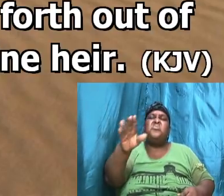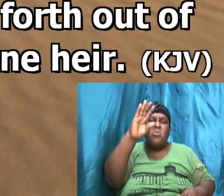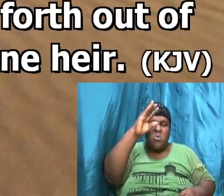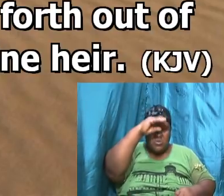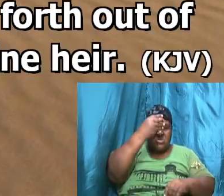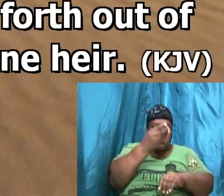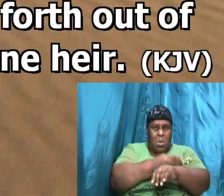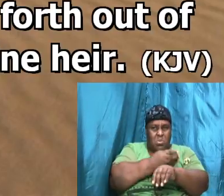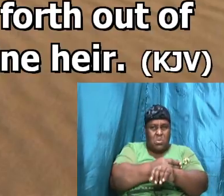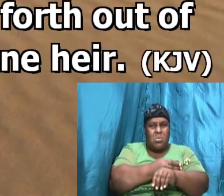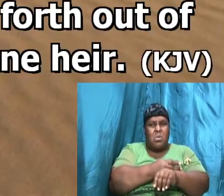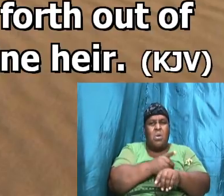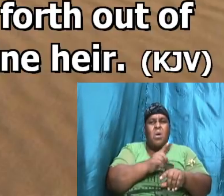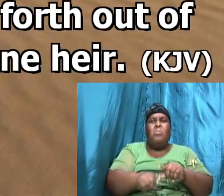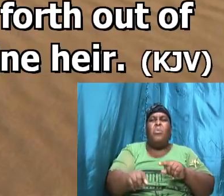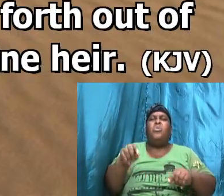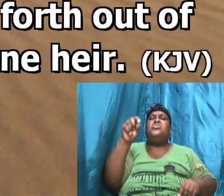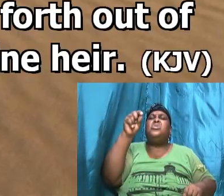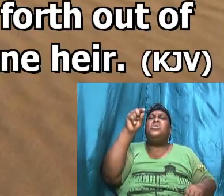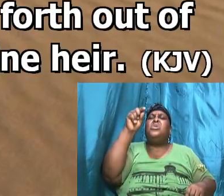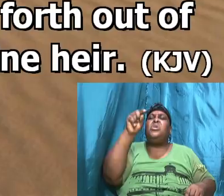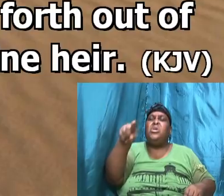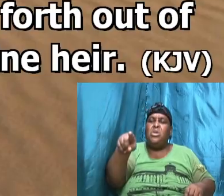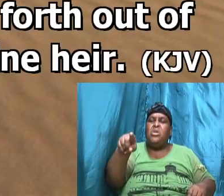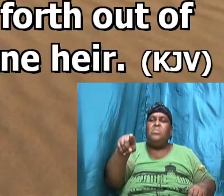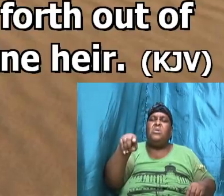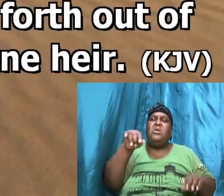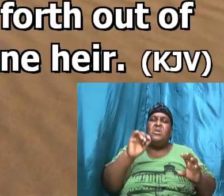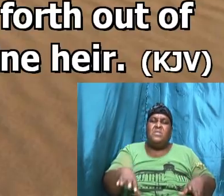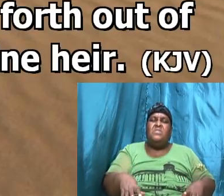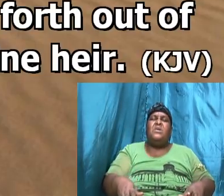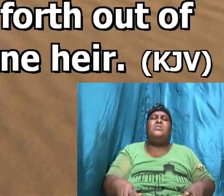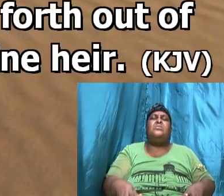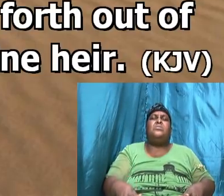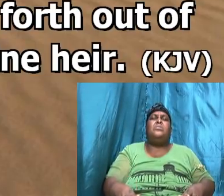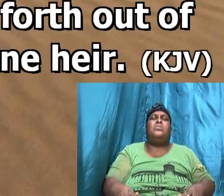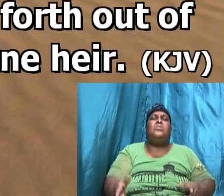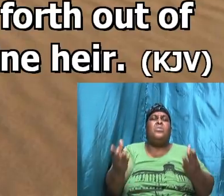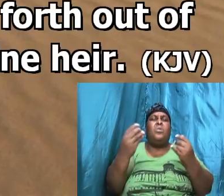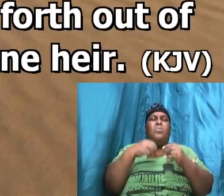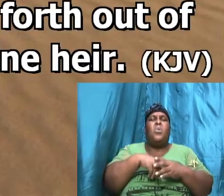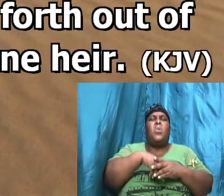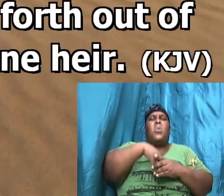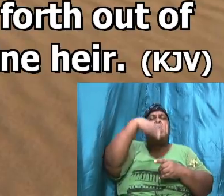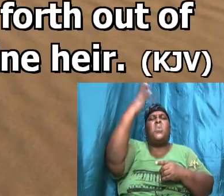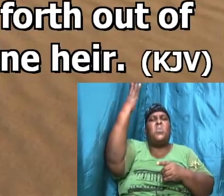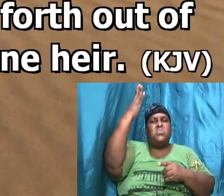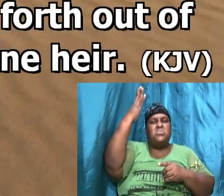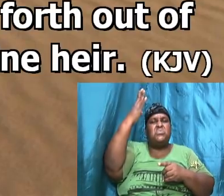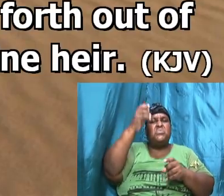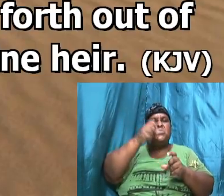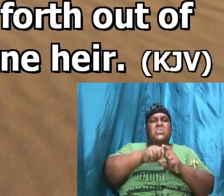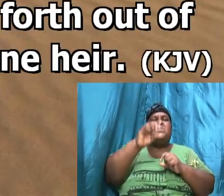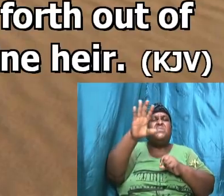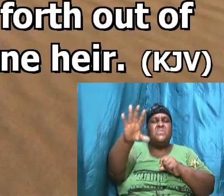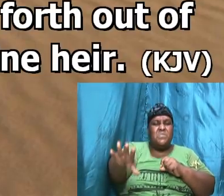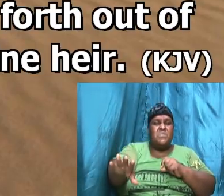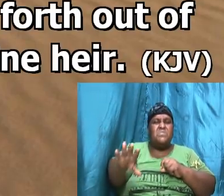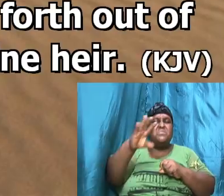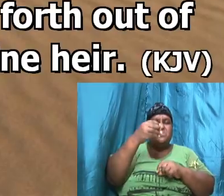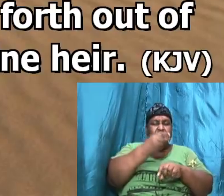but he that shall come forth out of thine own bowels shall be thine here